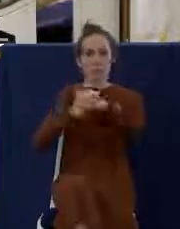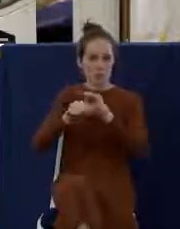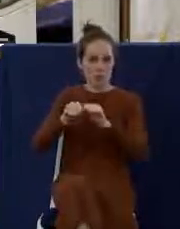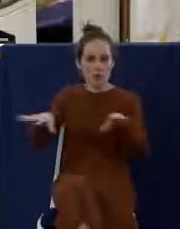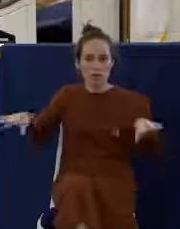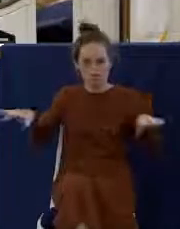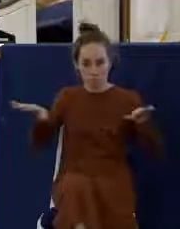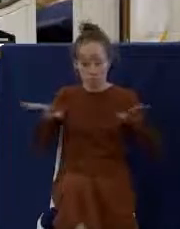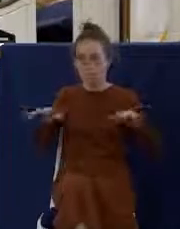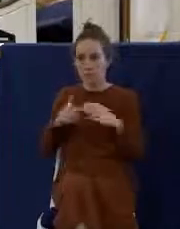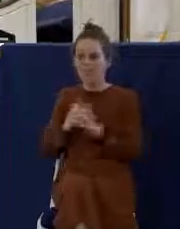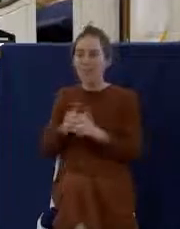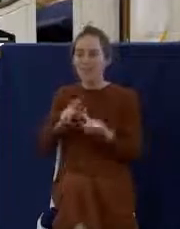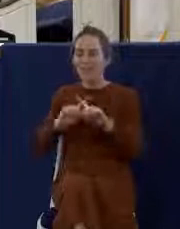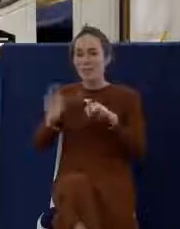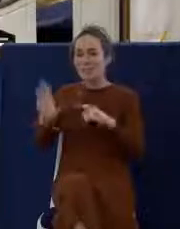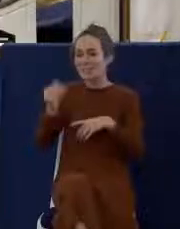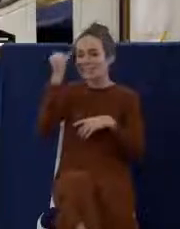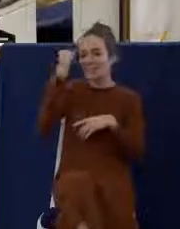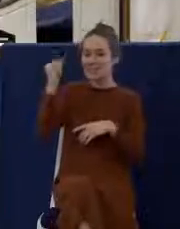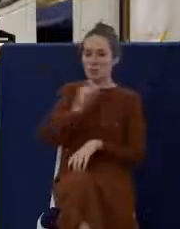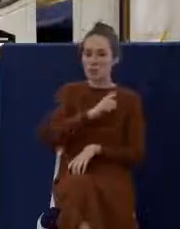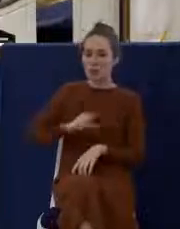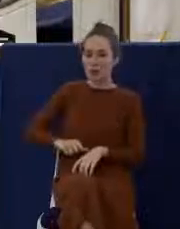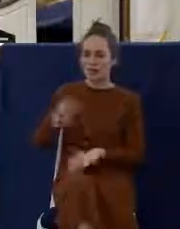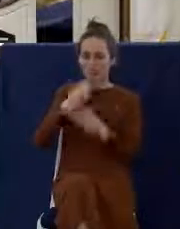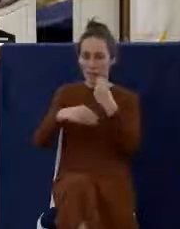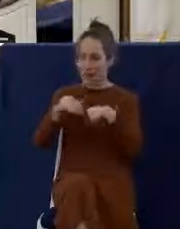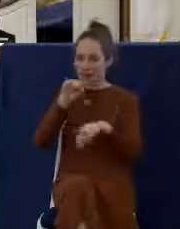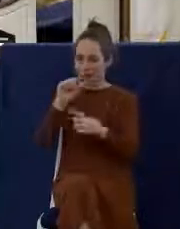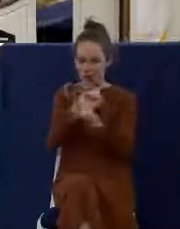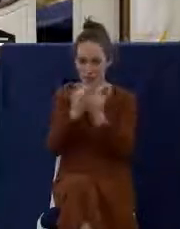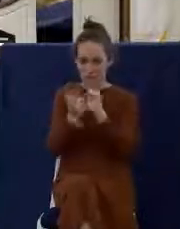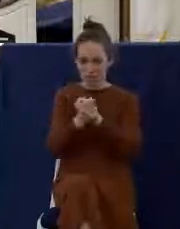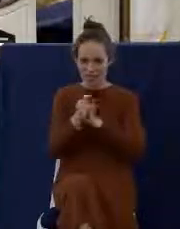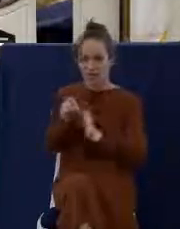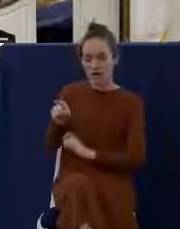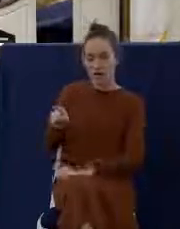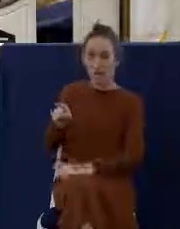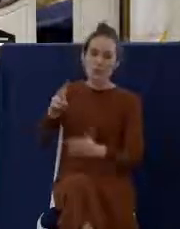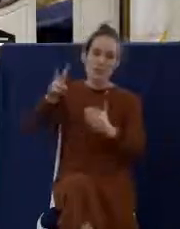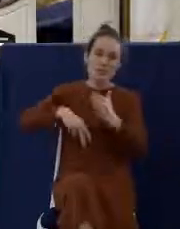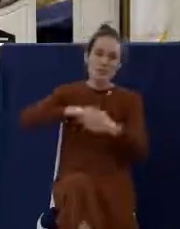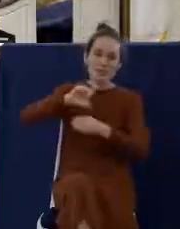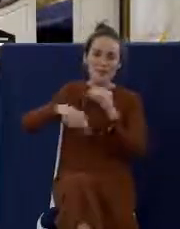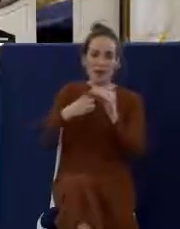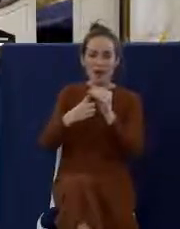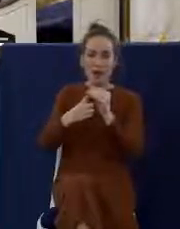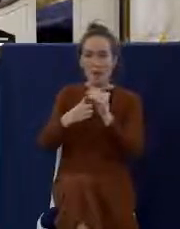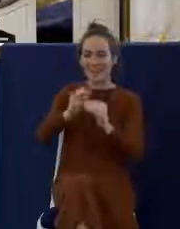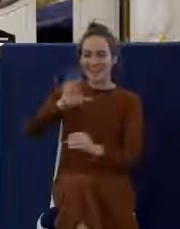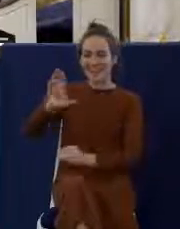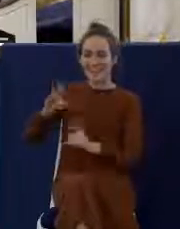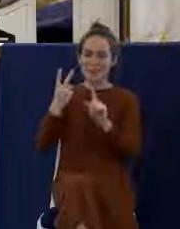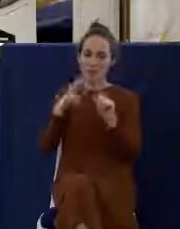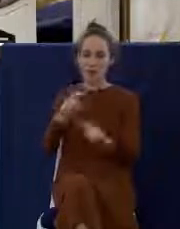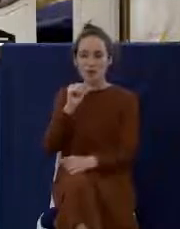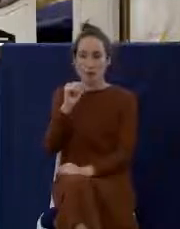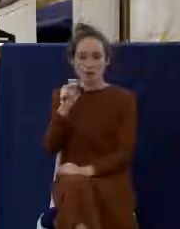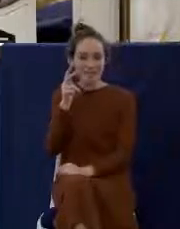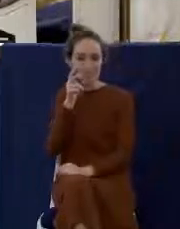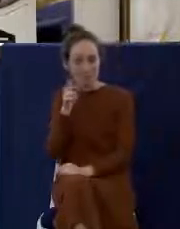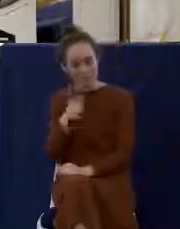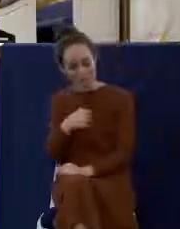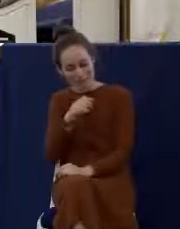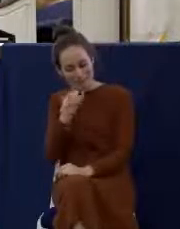is this idea of the Lord's Supper. You kind of get the sense when you hear him talk about it or when I read about him. I didn't actually hear him. I'm not that